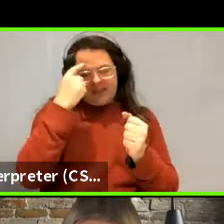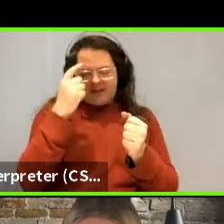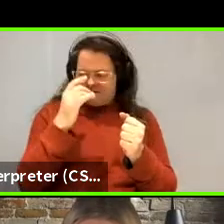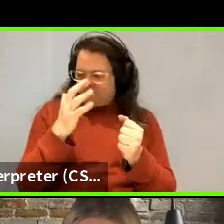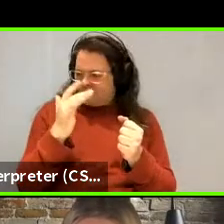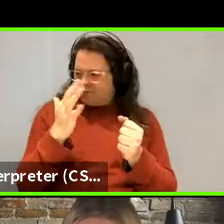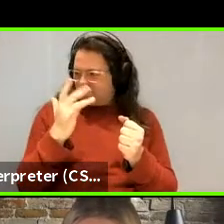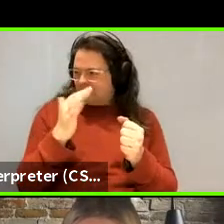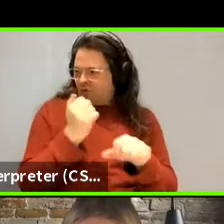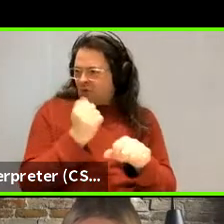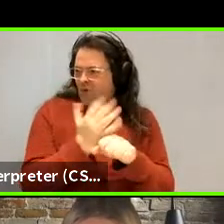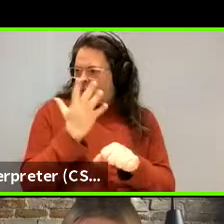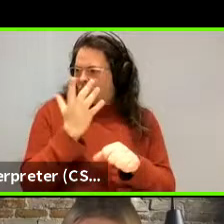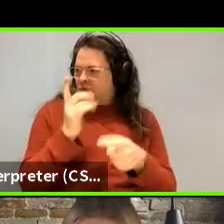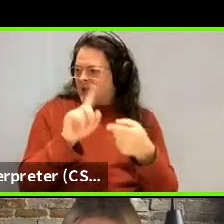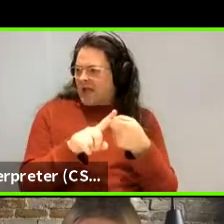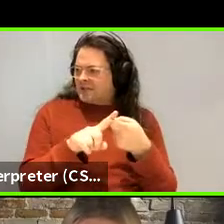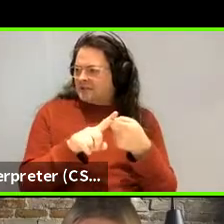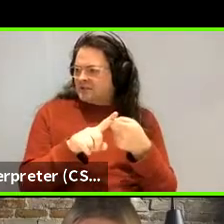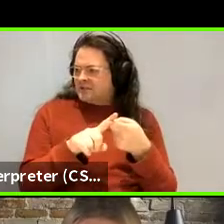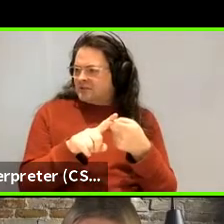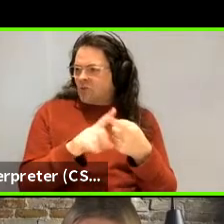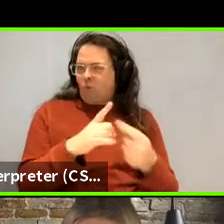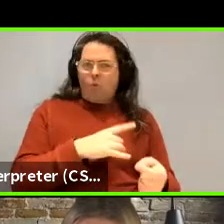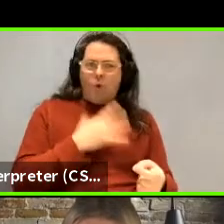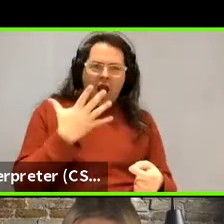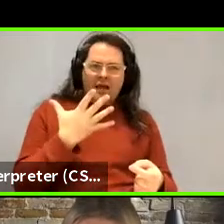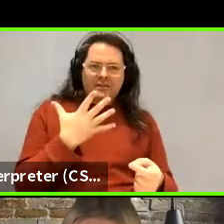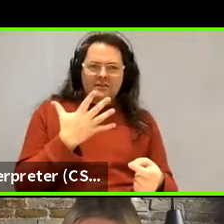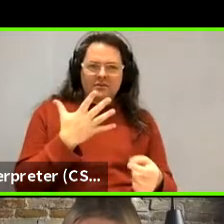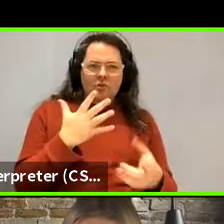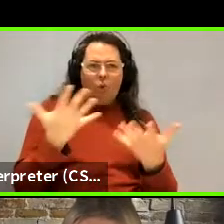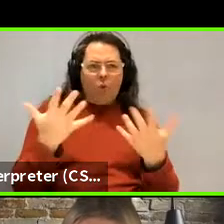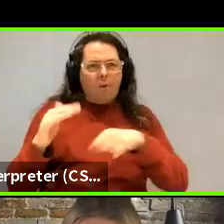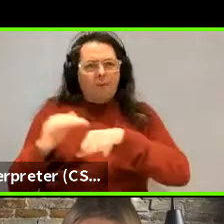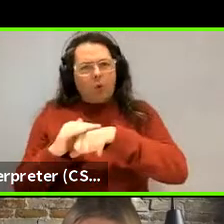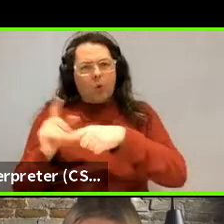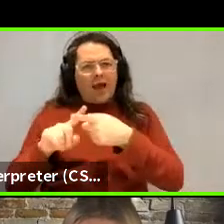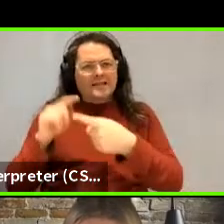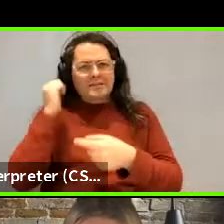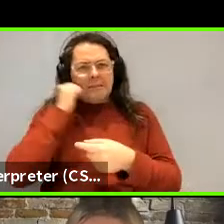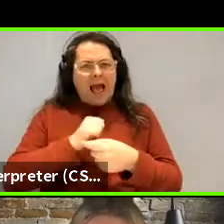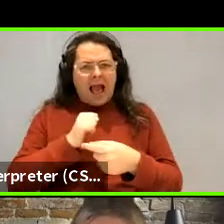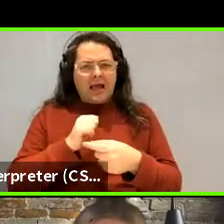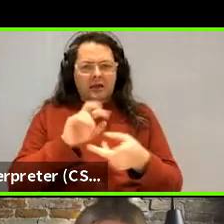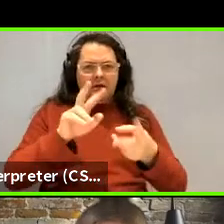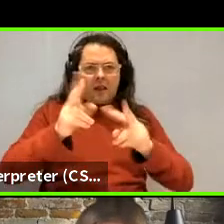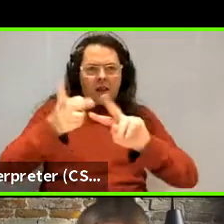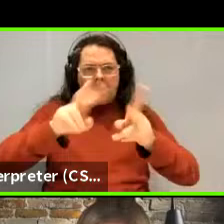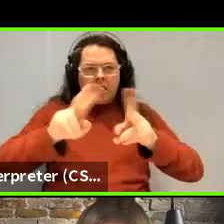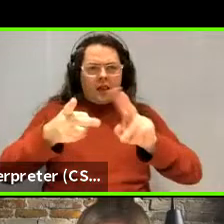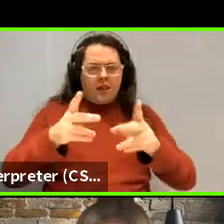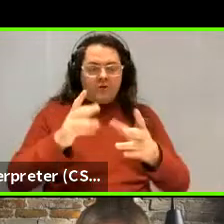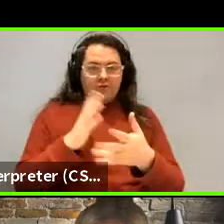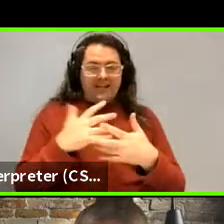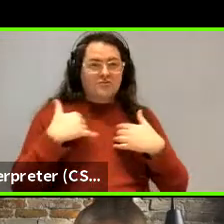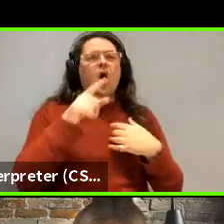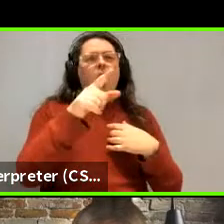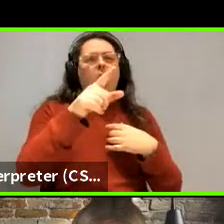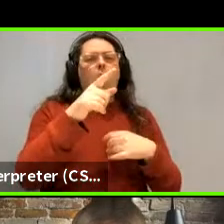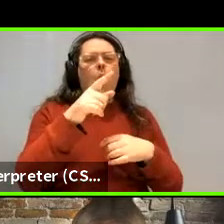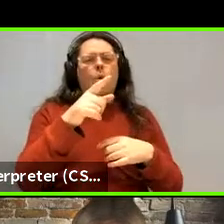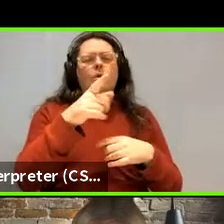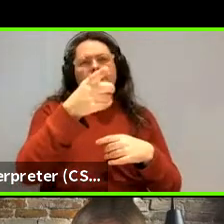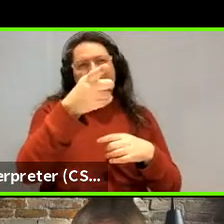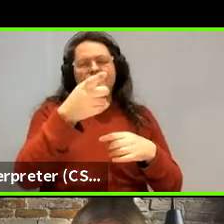whatever it was, gold and, um, white, I think, or blue and black, you know, it was very, quite remarkable, the different perception there.